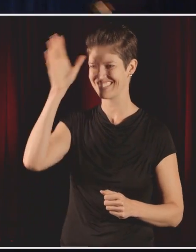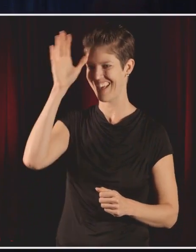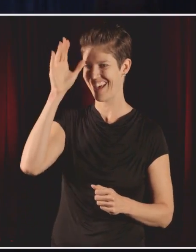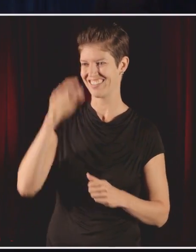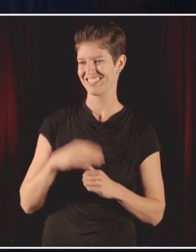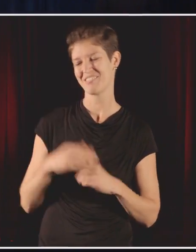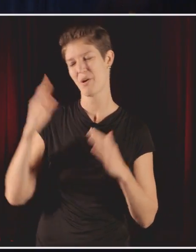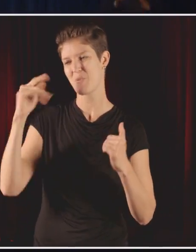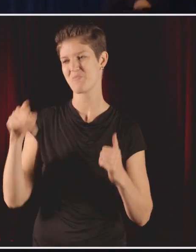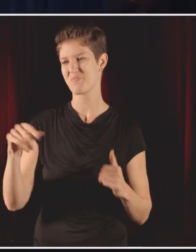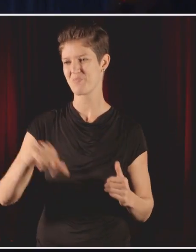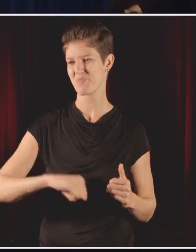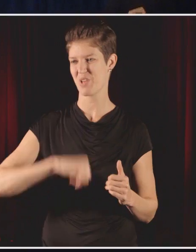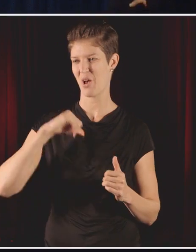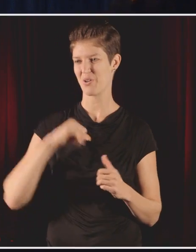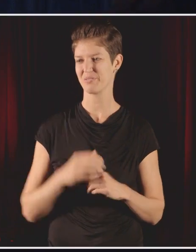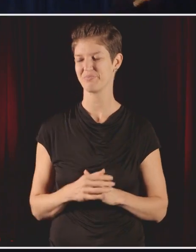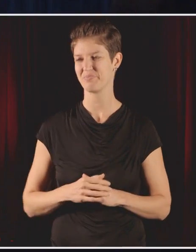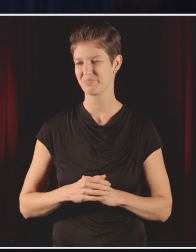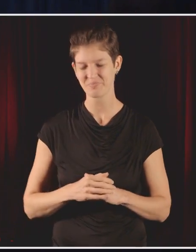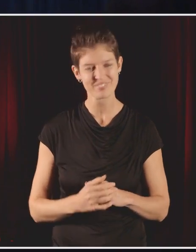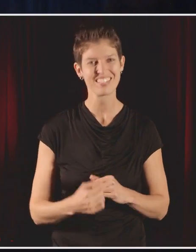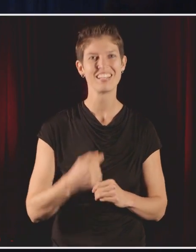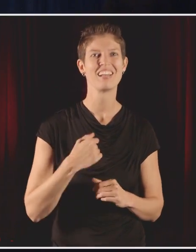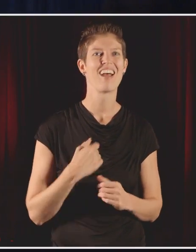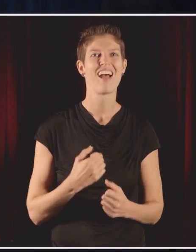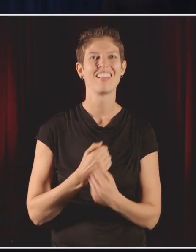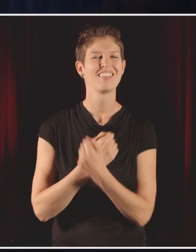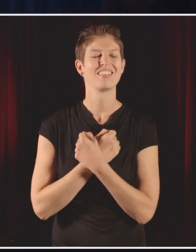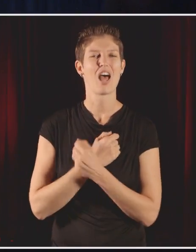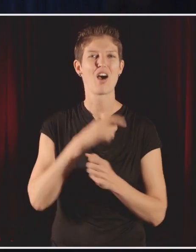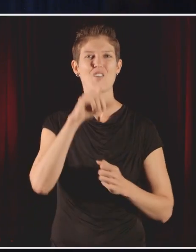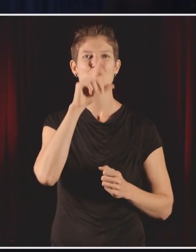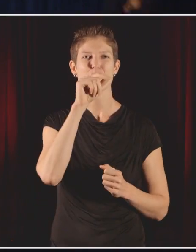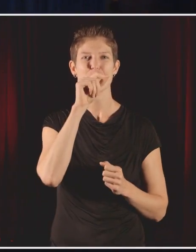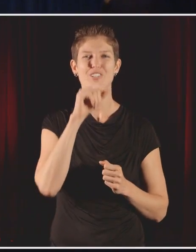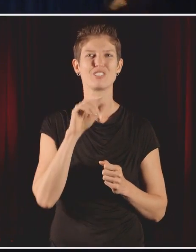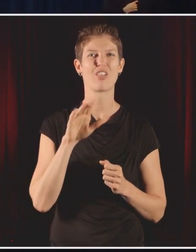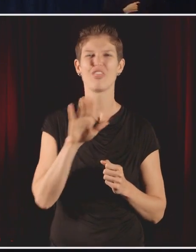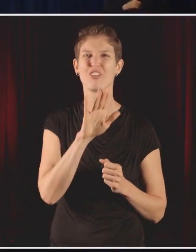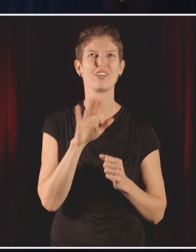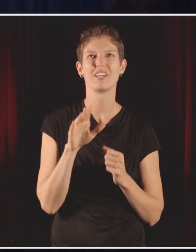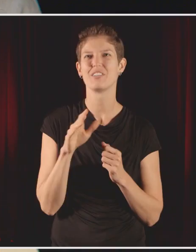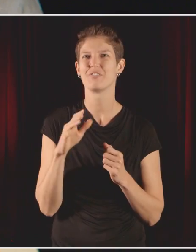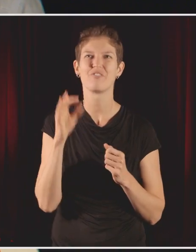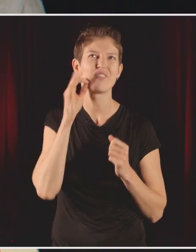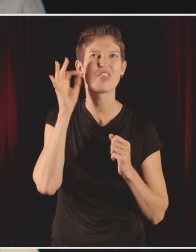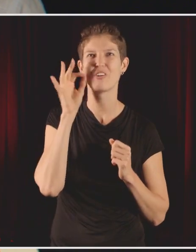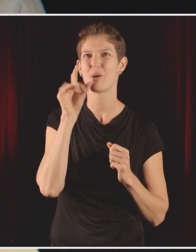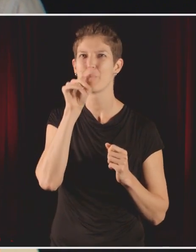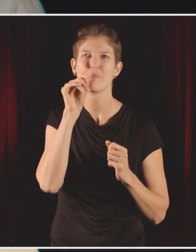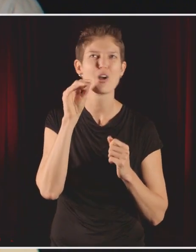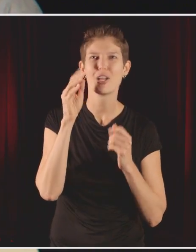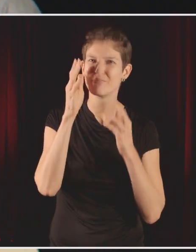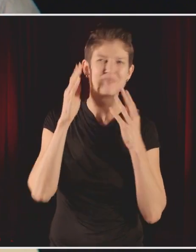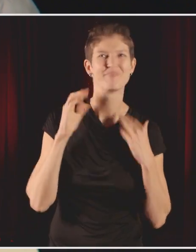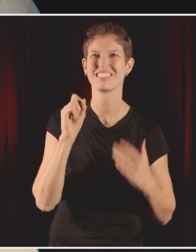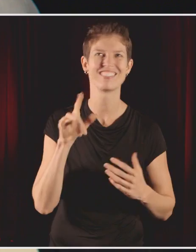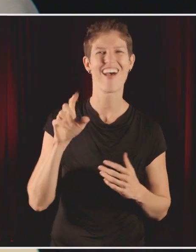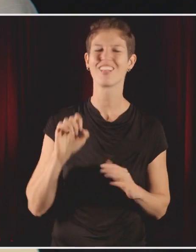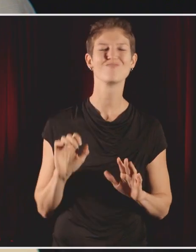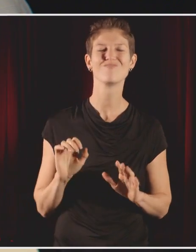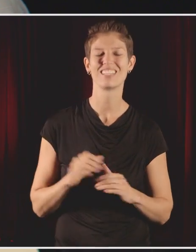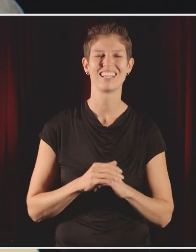And I hope you're proud. For me, I love birds, not only for their feathery birdness, but for the ideas